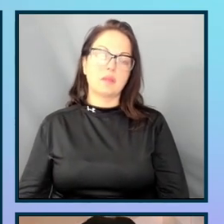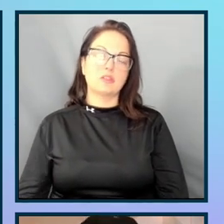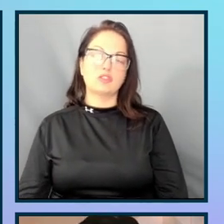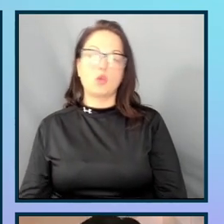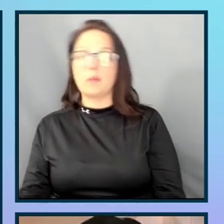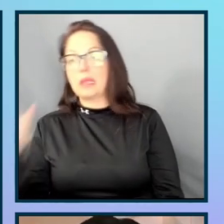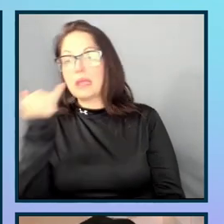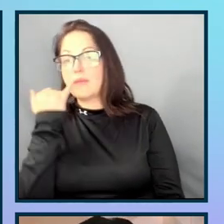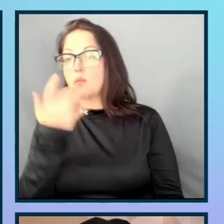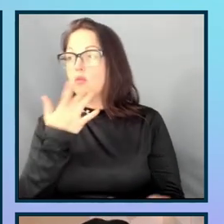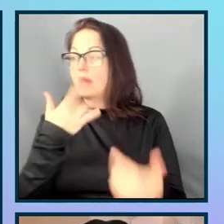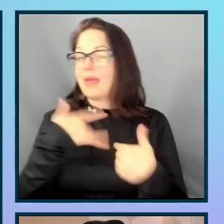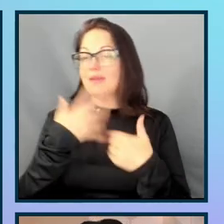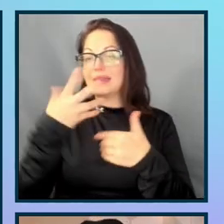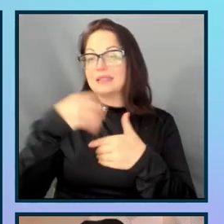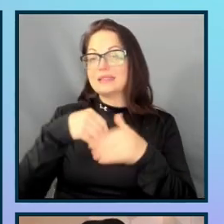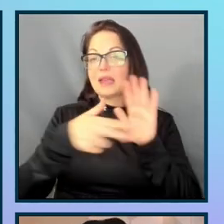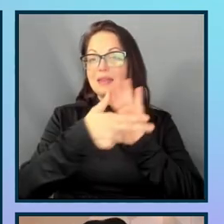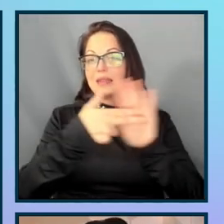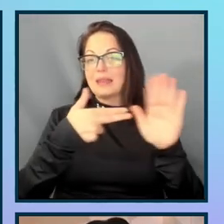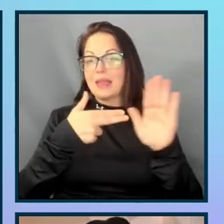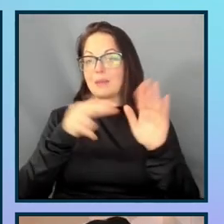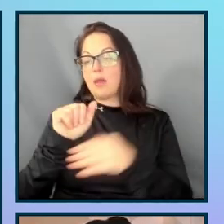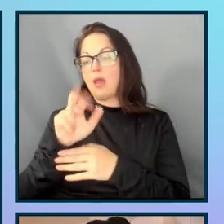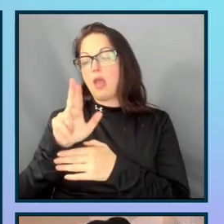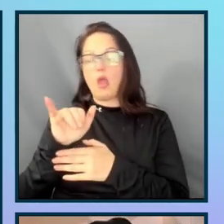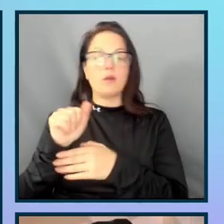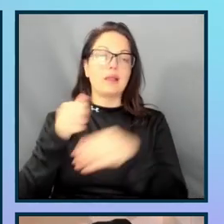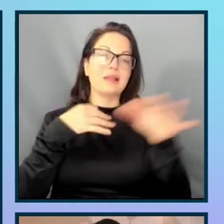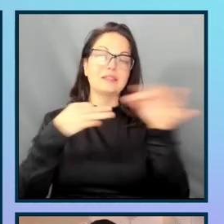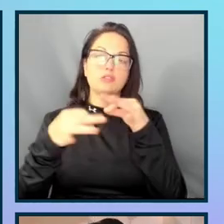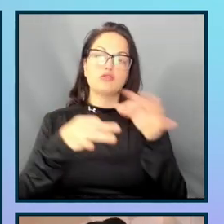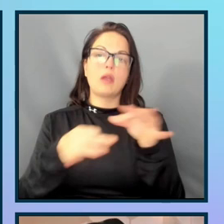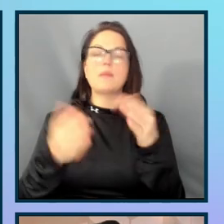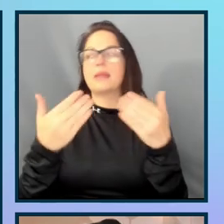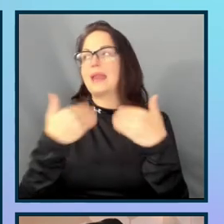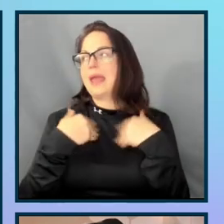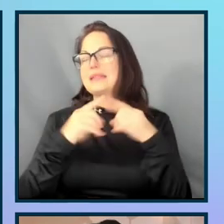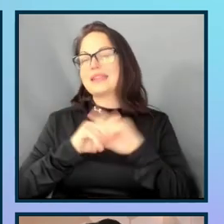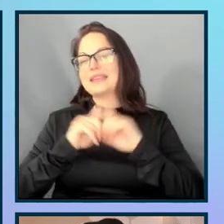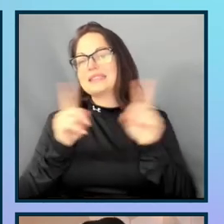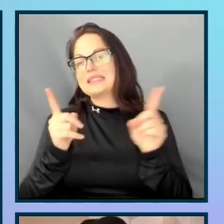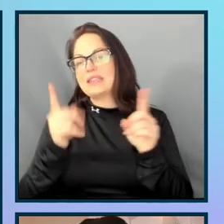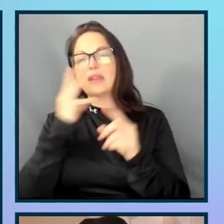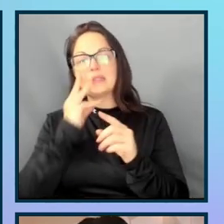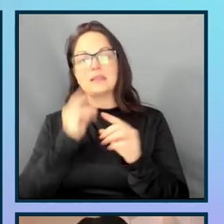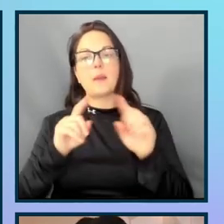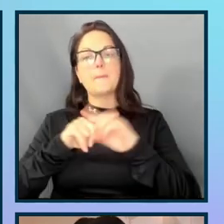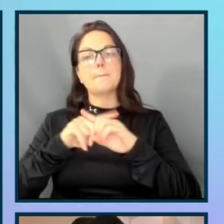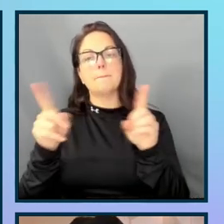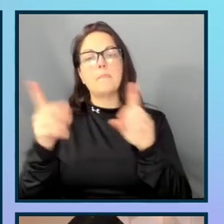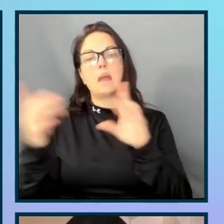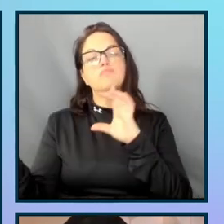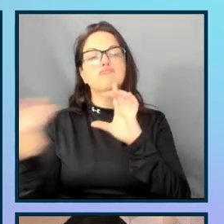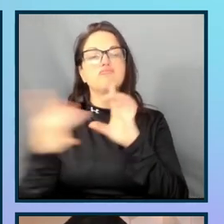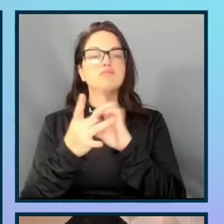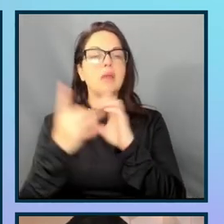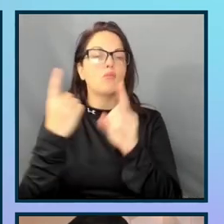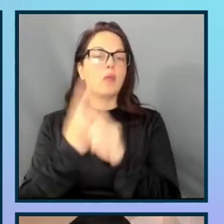as ARIA described by, it does have a little bit of a different experience, but it is semantically paired and creating